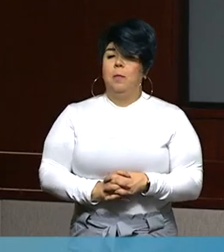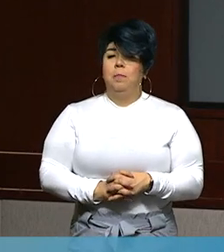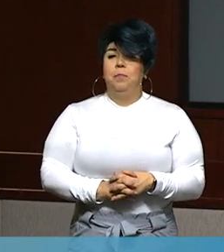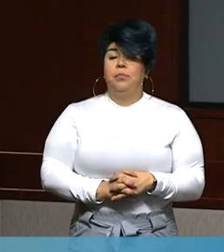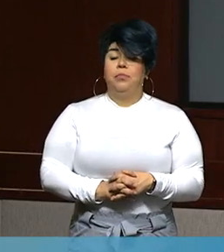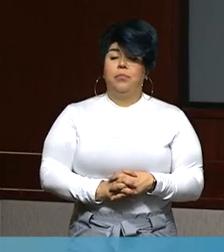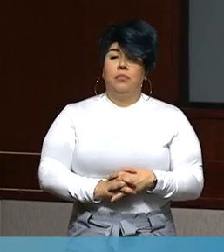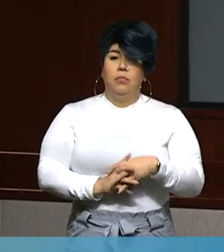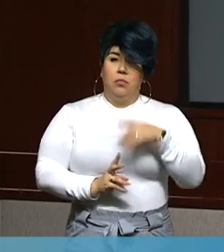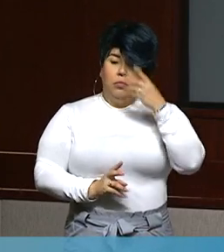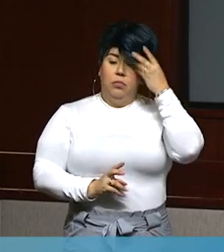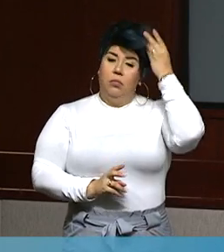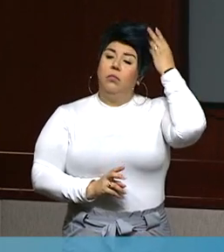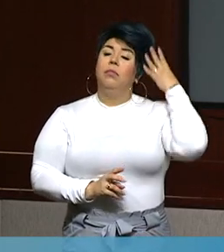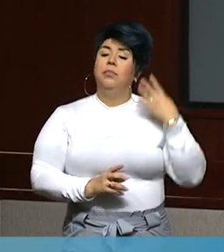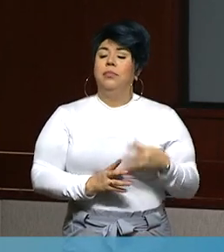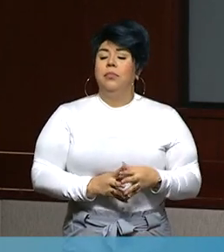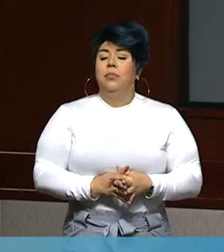Thanks.